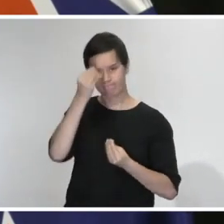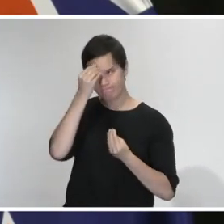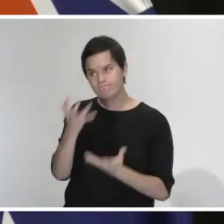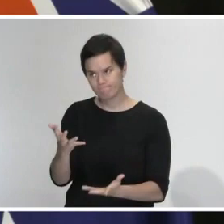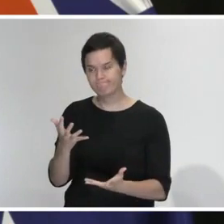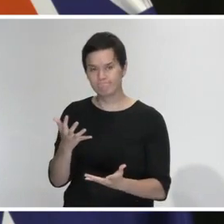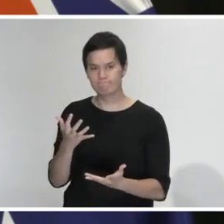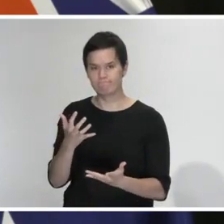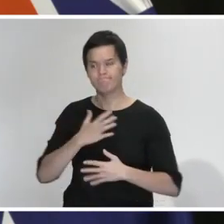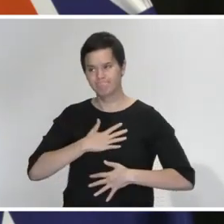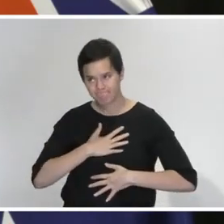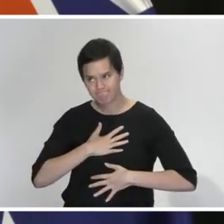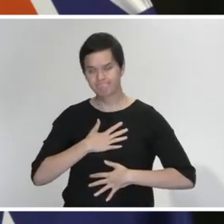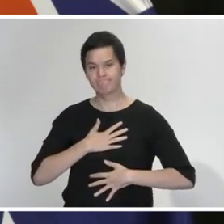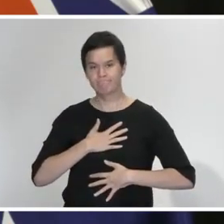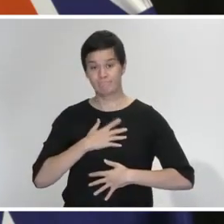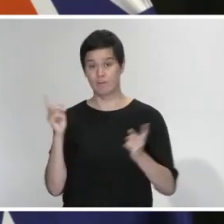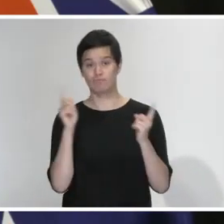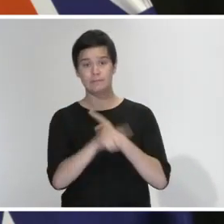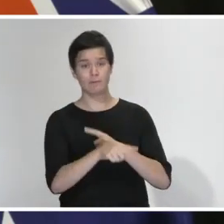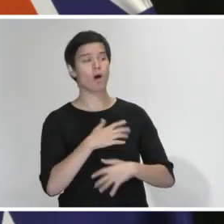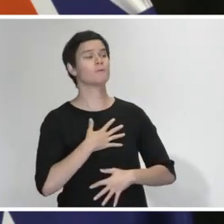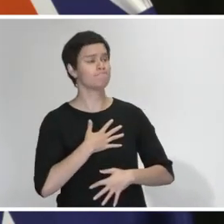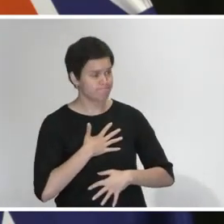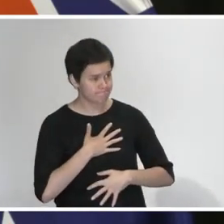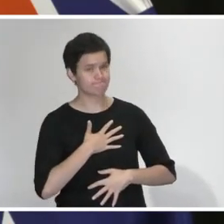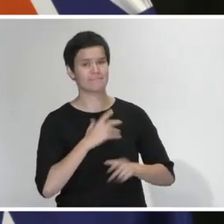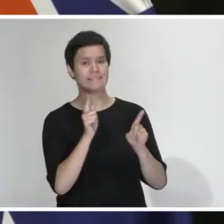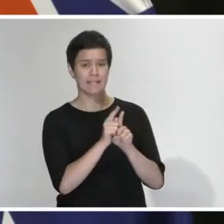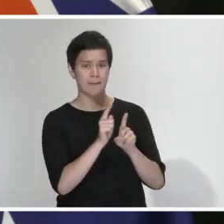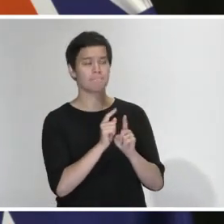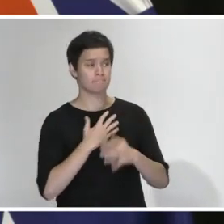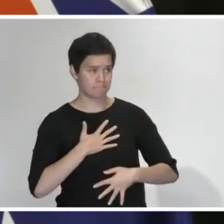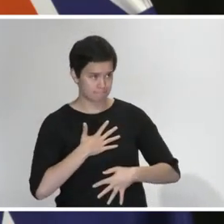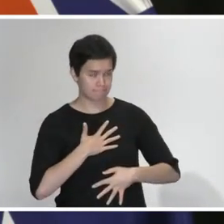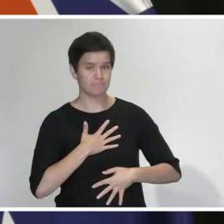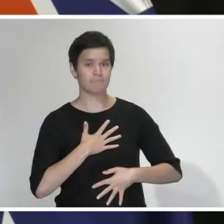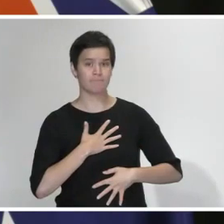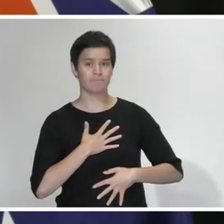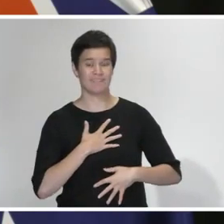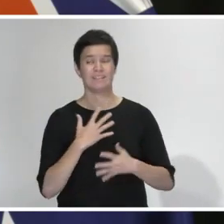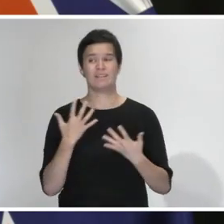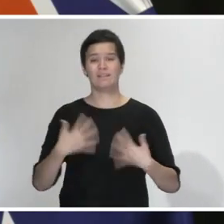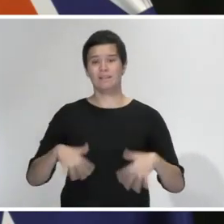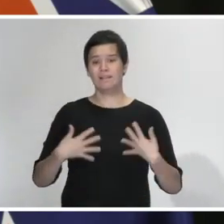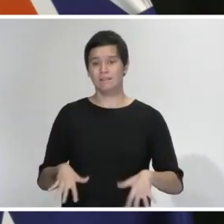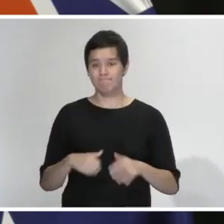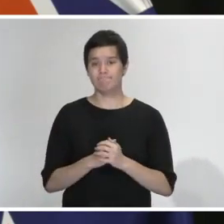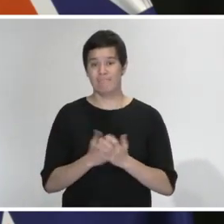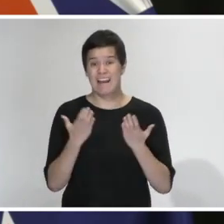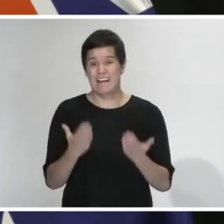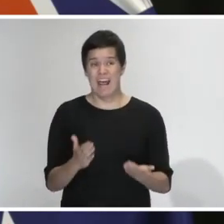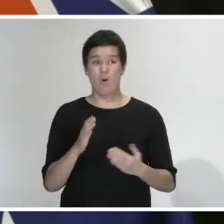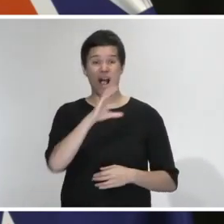that his thoughts were also quote with all our friends in New Zealand. This more than ever is a time when every nation is